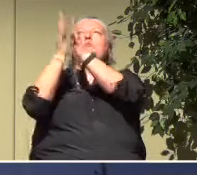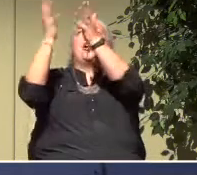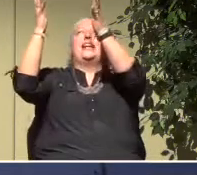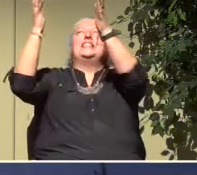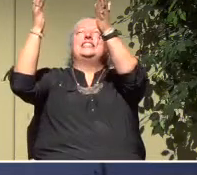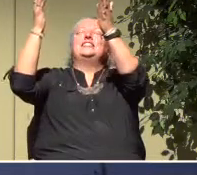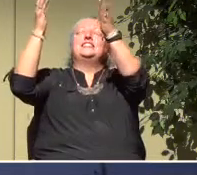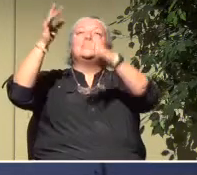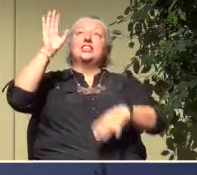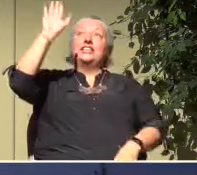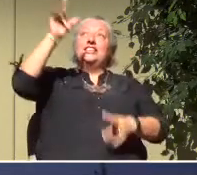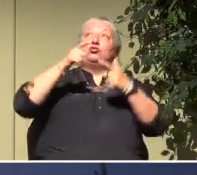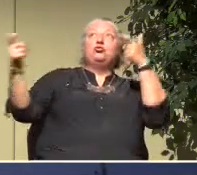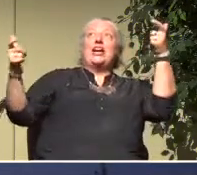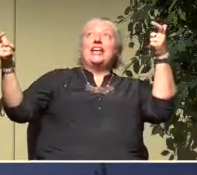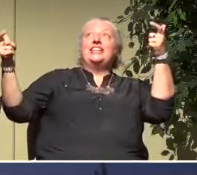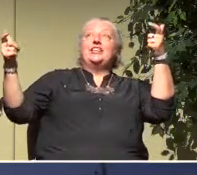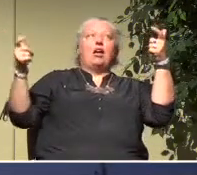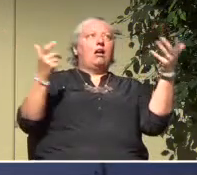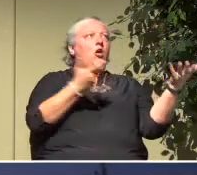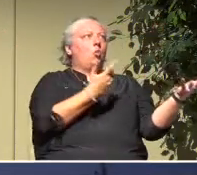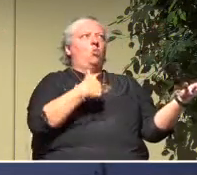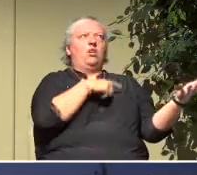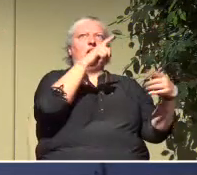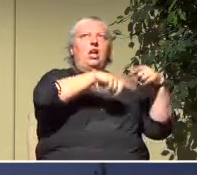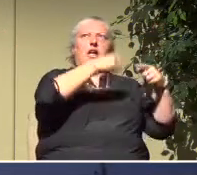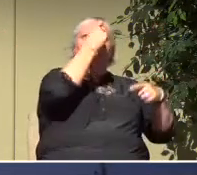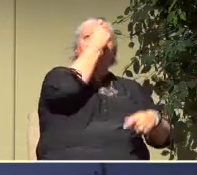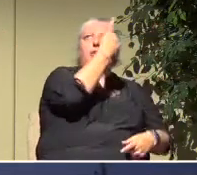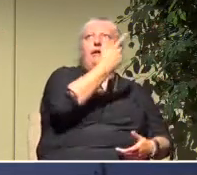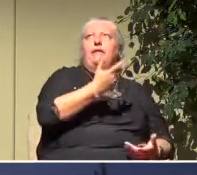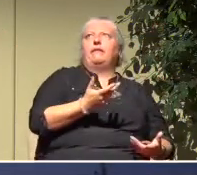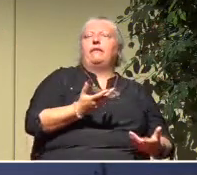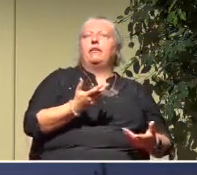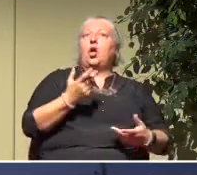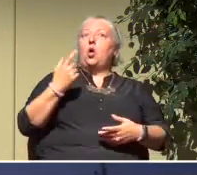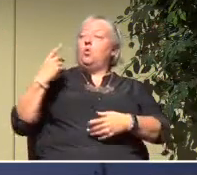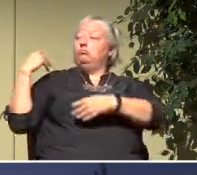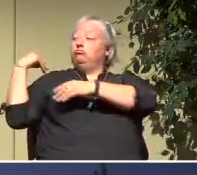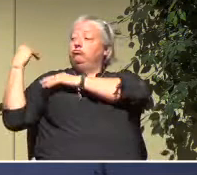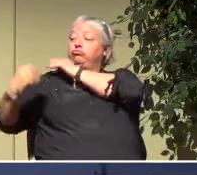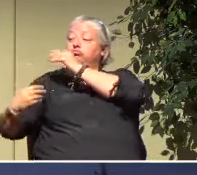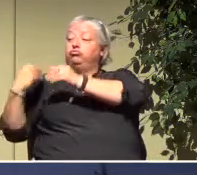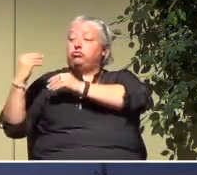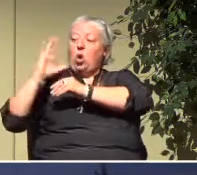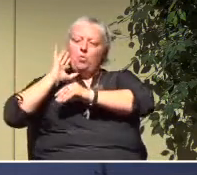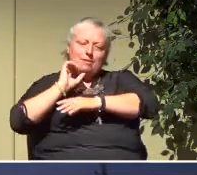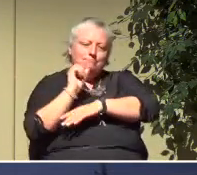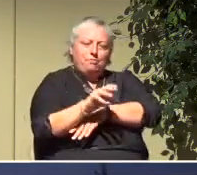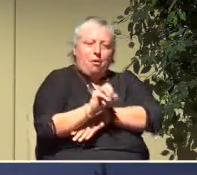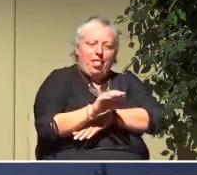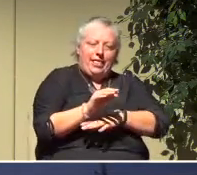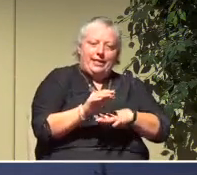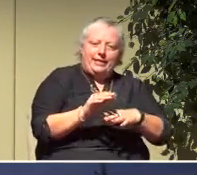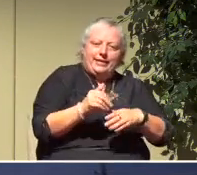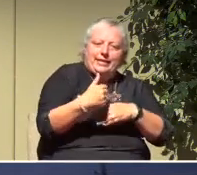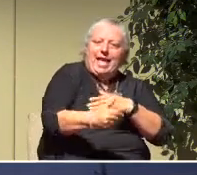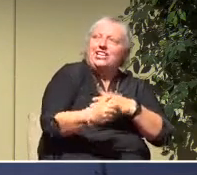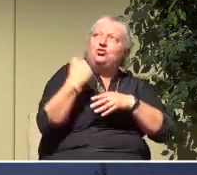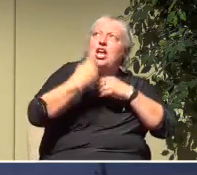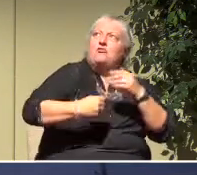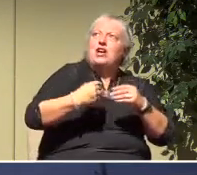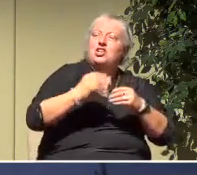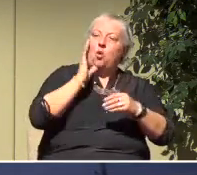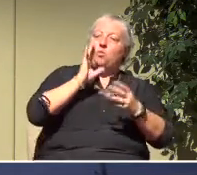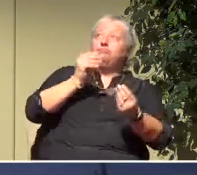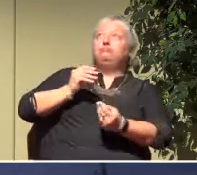greatness no one can fathom. One generation will commend your works to another. They will tell of your mighty